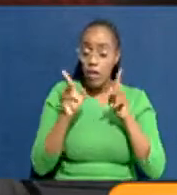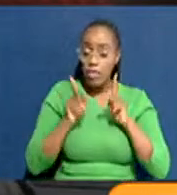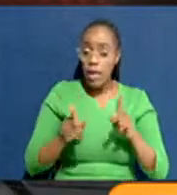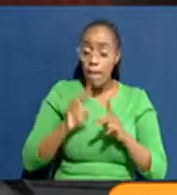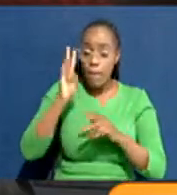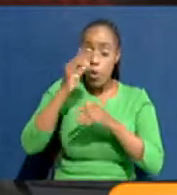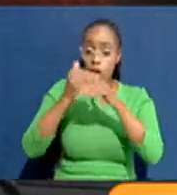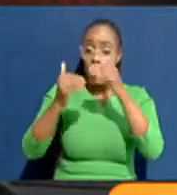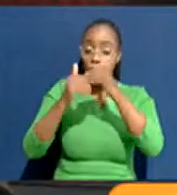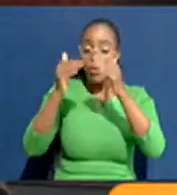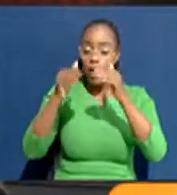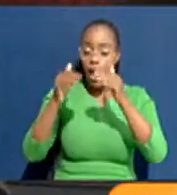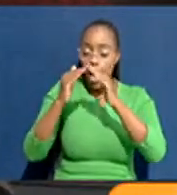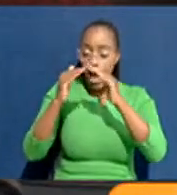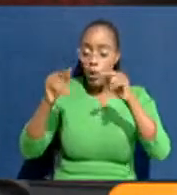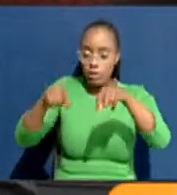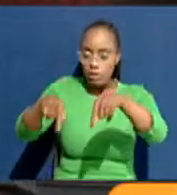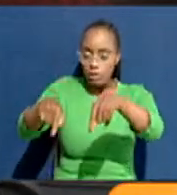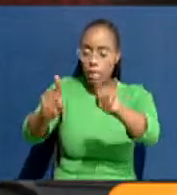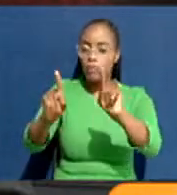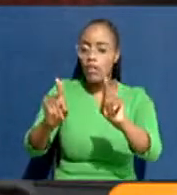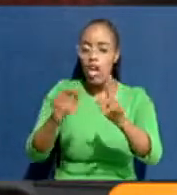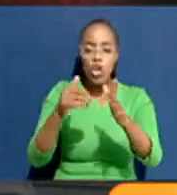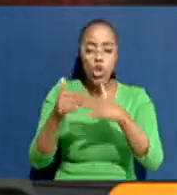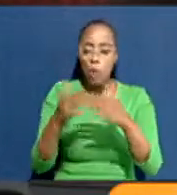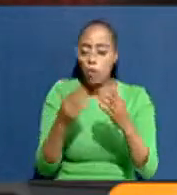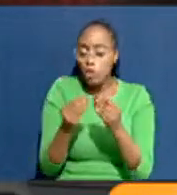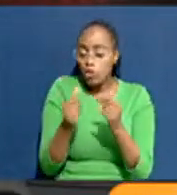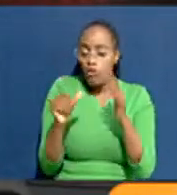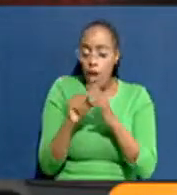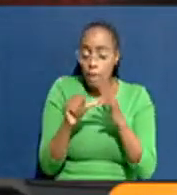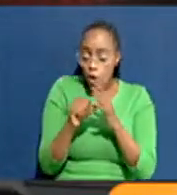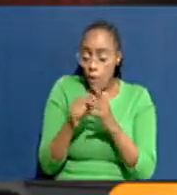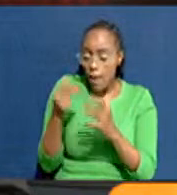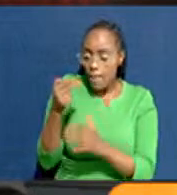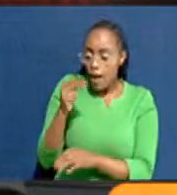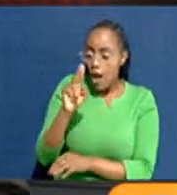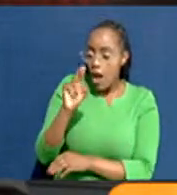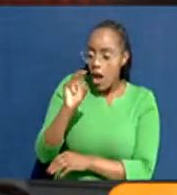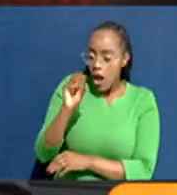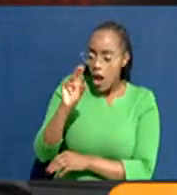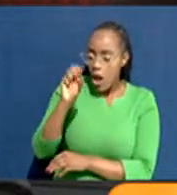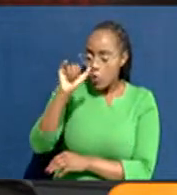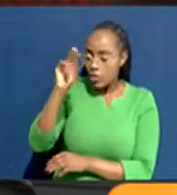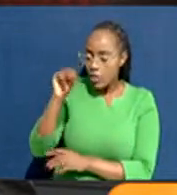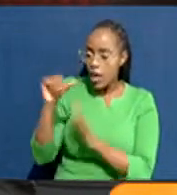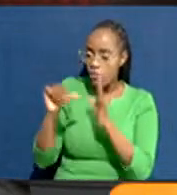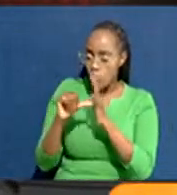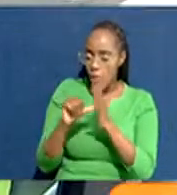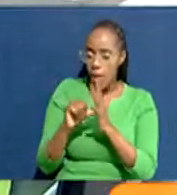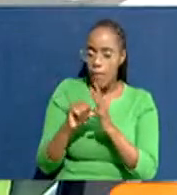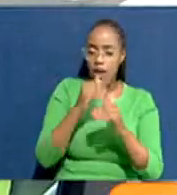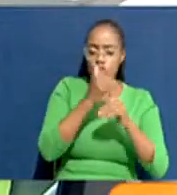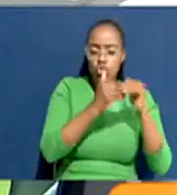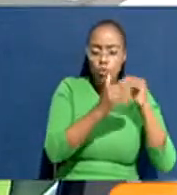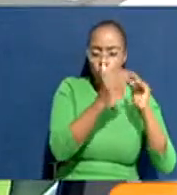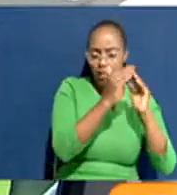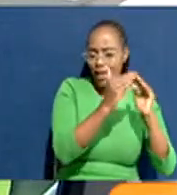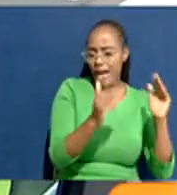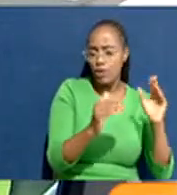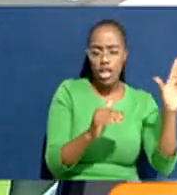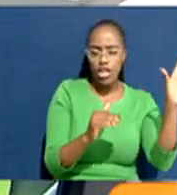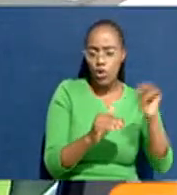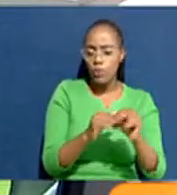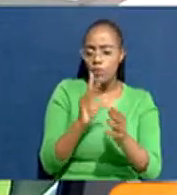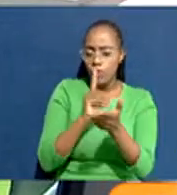will build houses for themselves. Nobody solves a housing problem by building houses. Yes. Okay. The other issue, Dr.